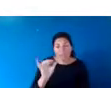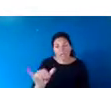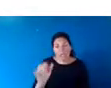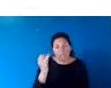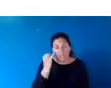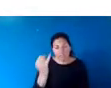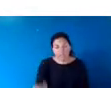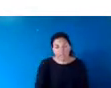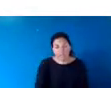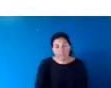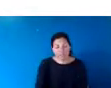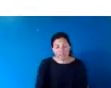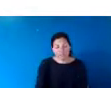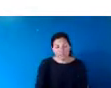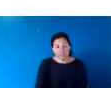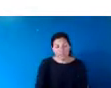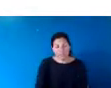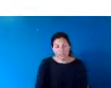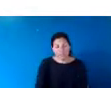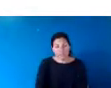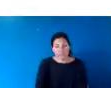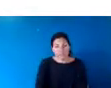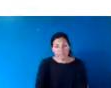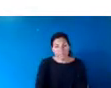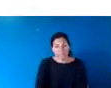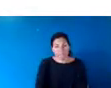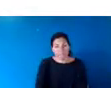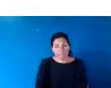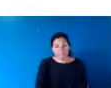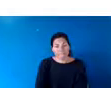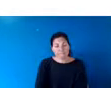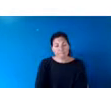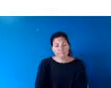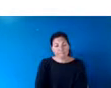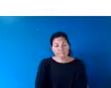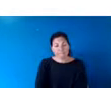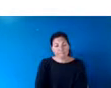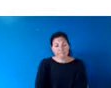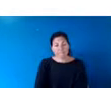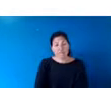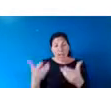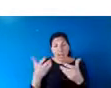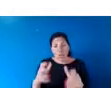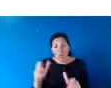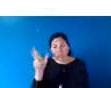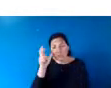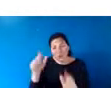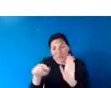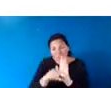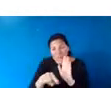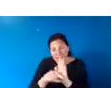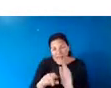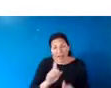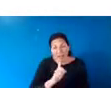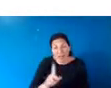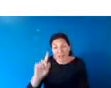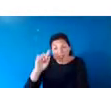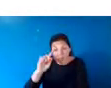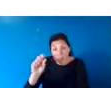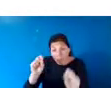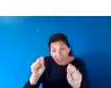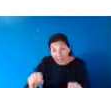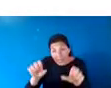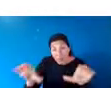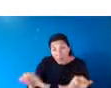So let me conclude. And I want to conclude by saying that, you know, I don't think my message, I don't want my message to be negative. I actually think that we can do this by building on